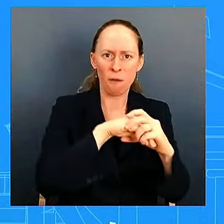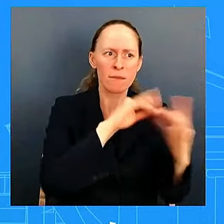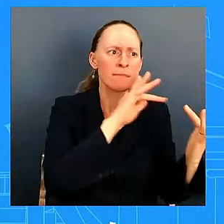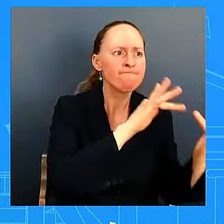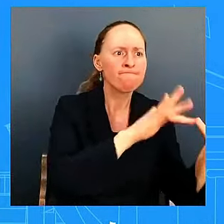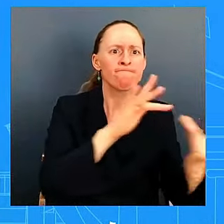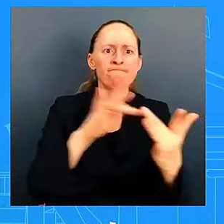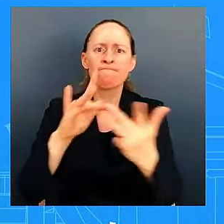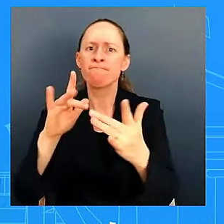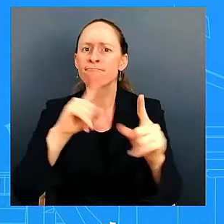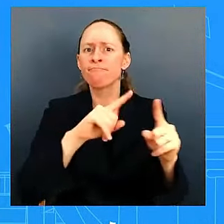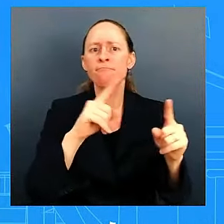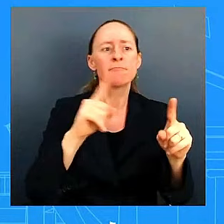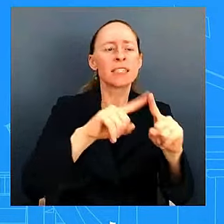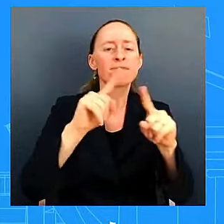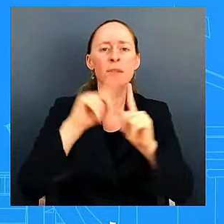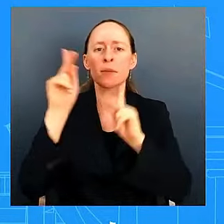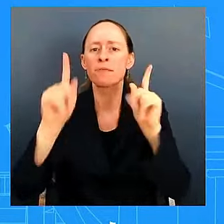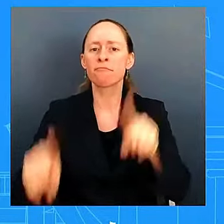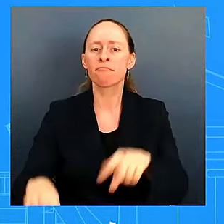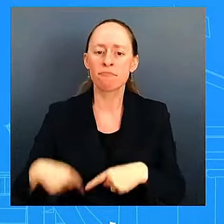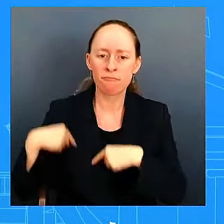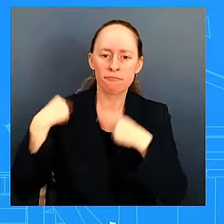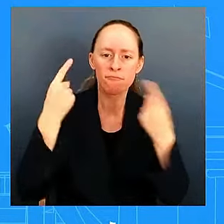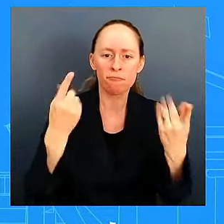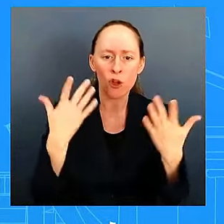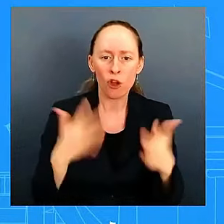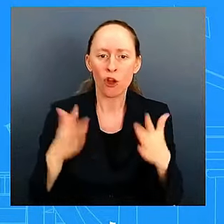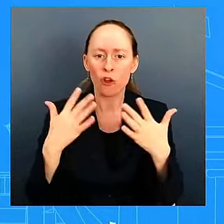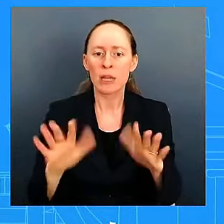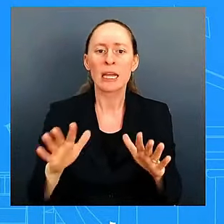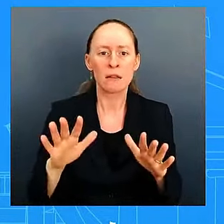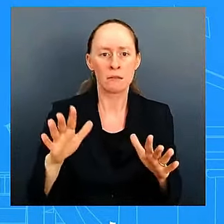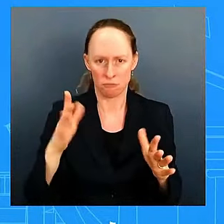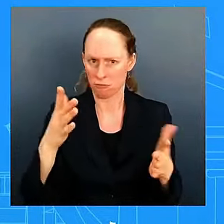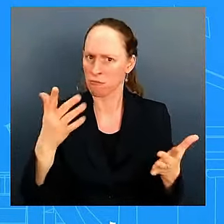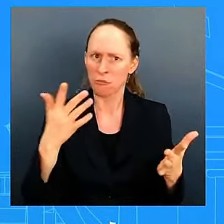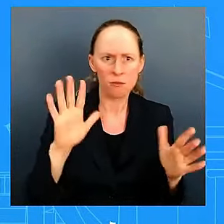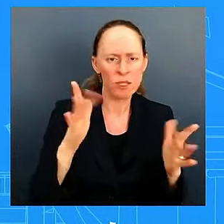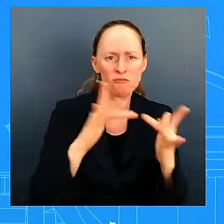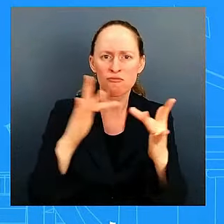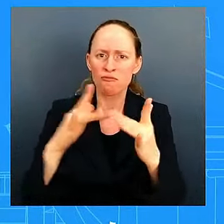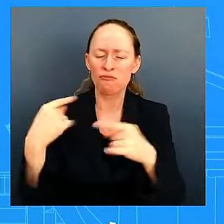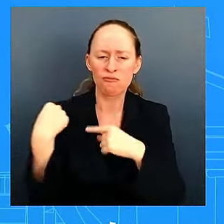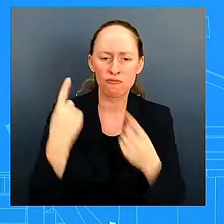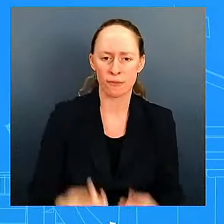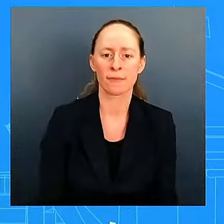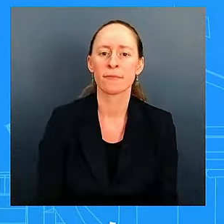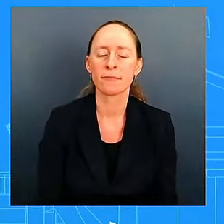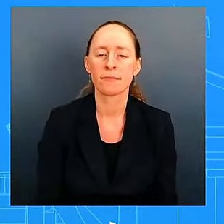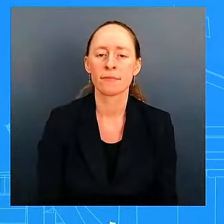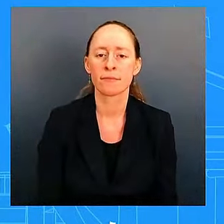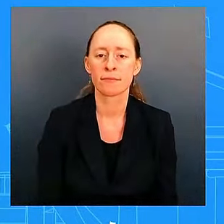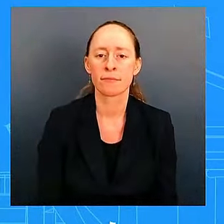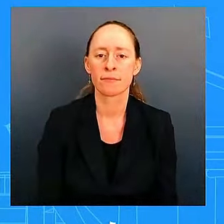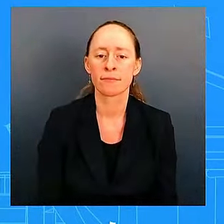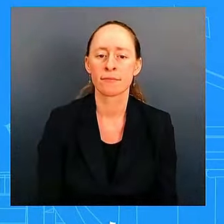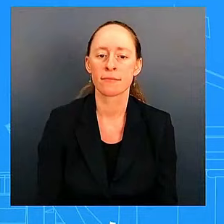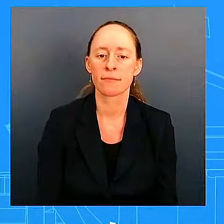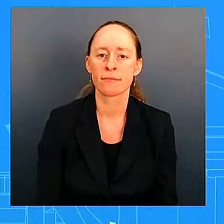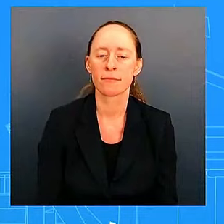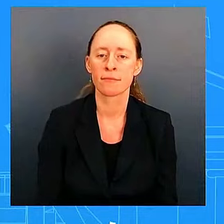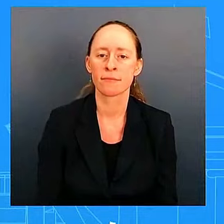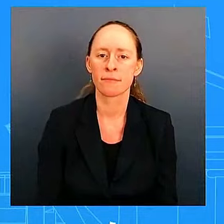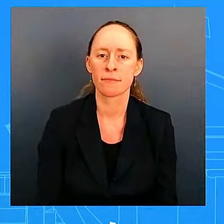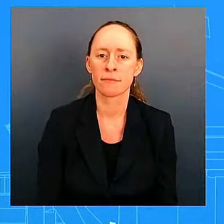need and directing his team to keep pushing one more how worried are folks at the white house that a port strike that could make things like fruits and